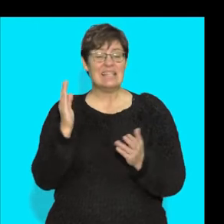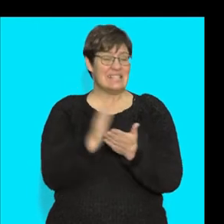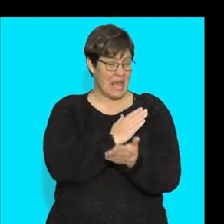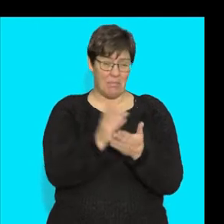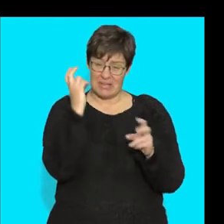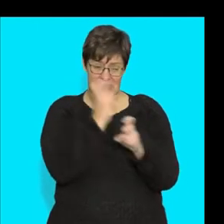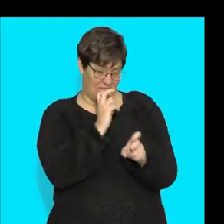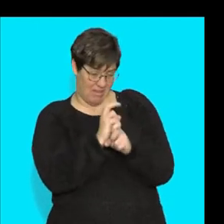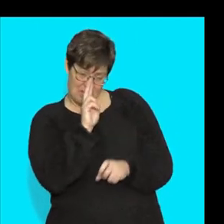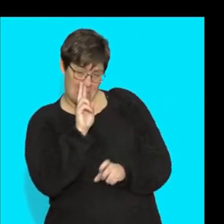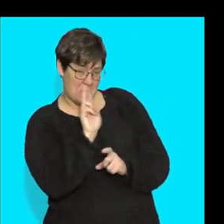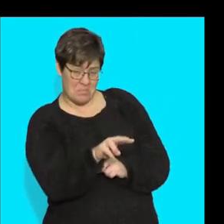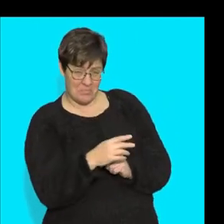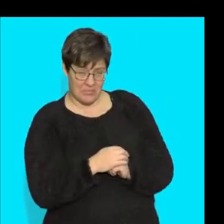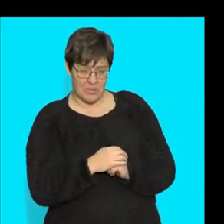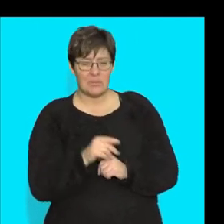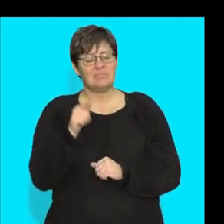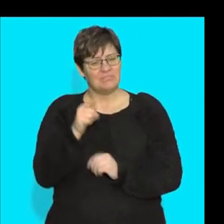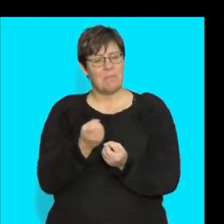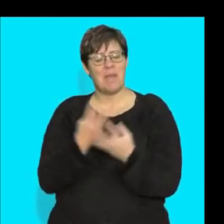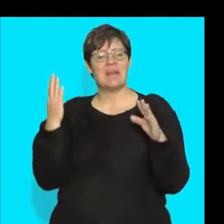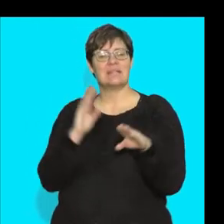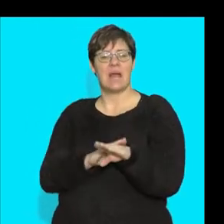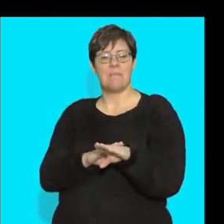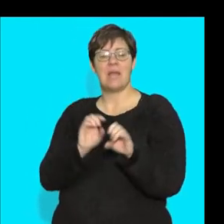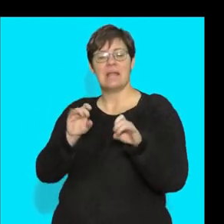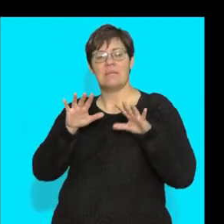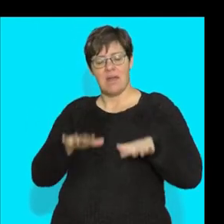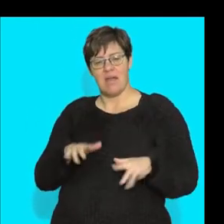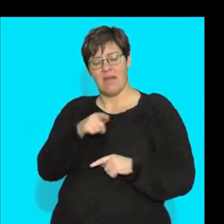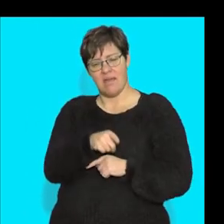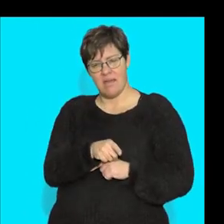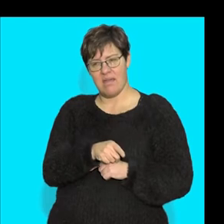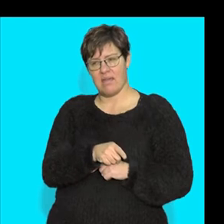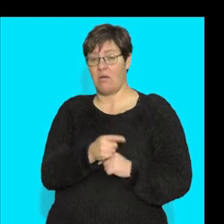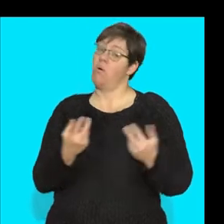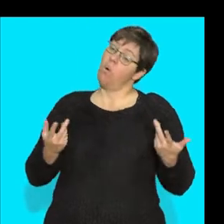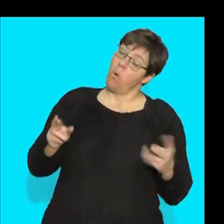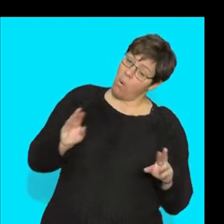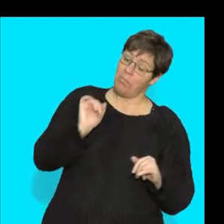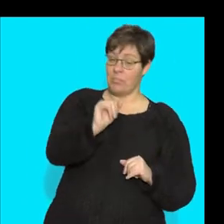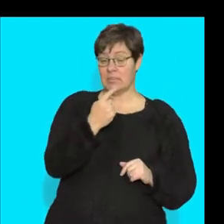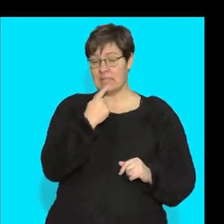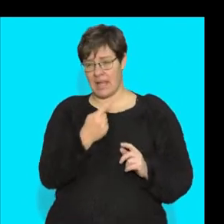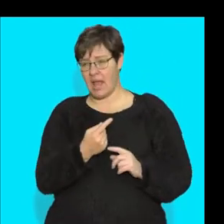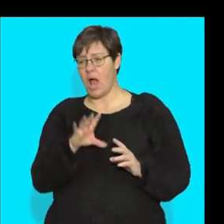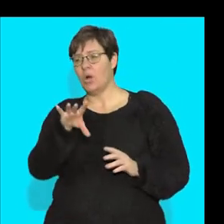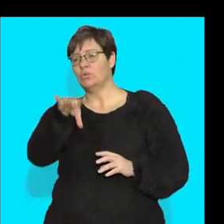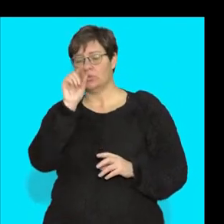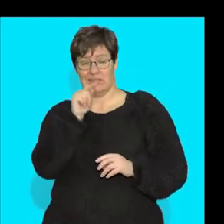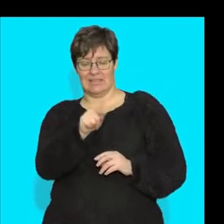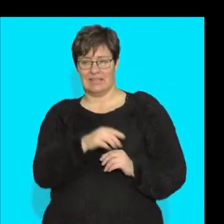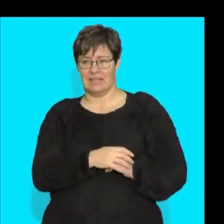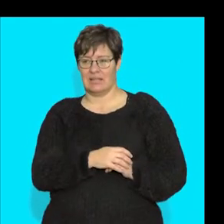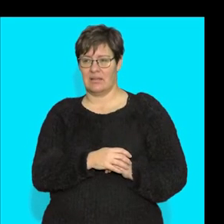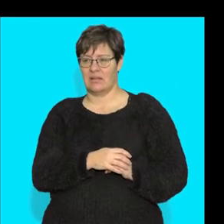difficult to see. So very often, the examiners usually, or hopefully your examiners, will choose the